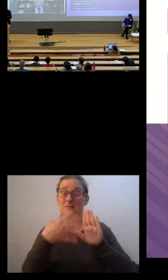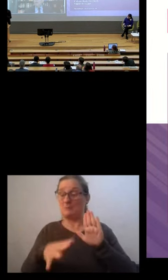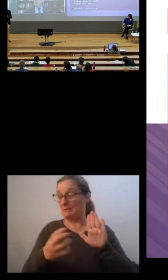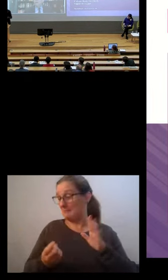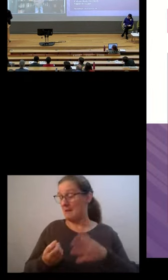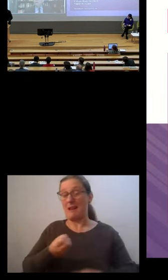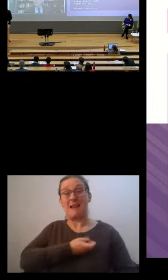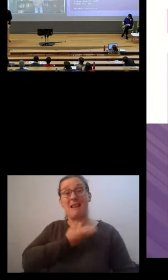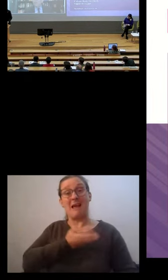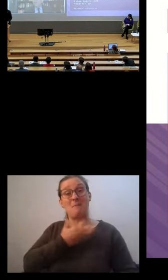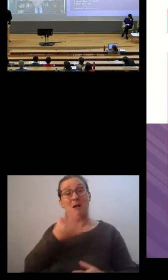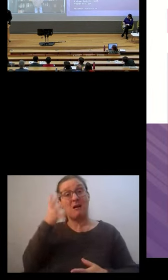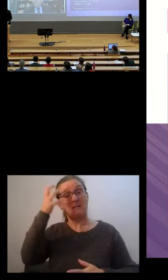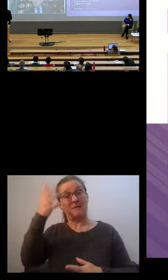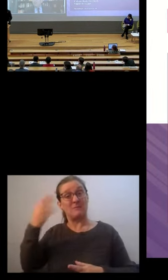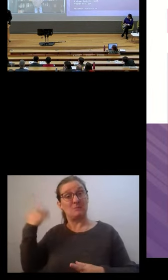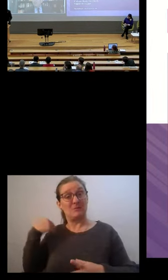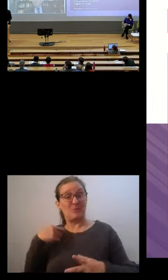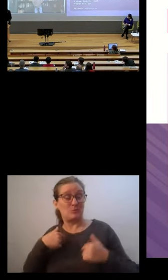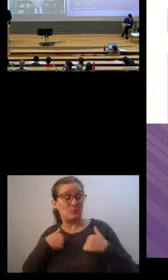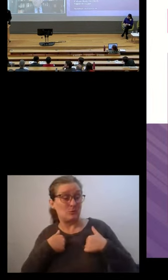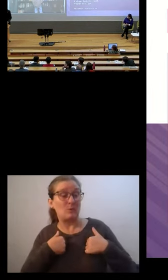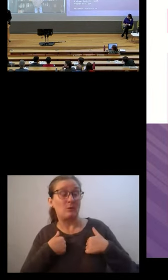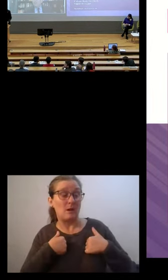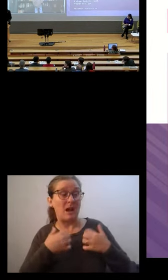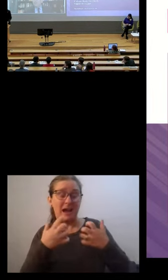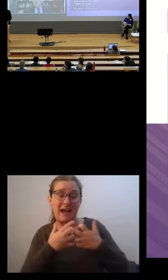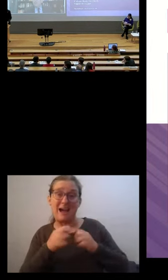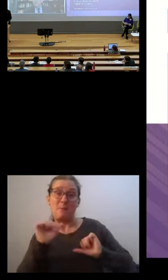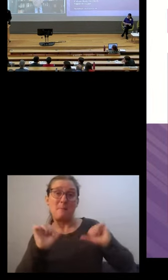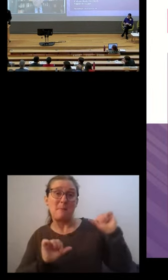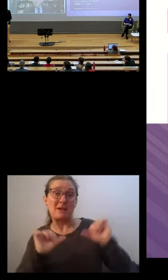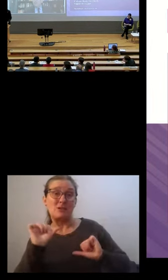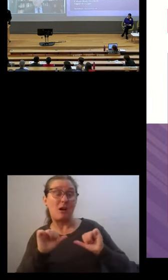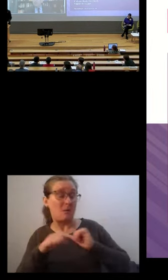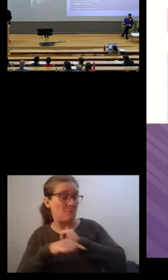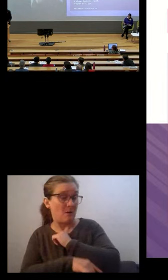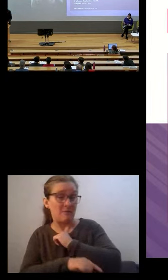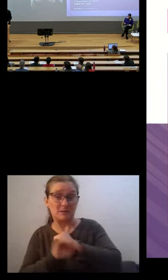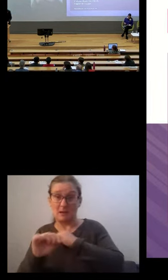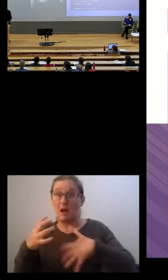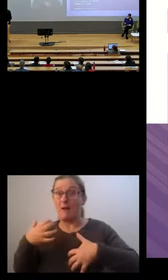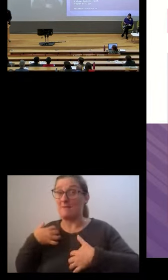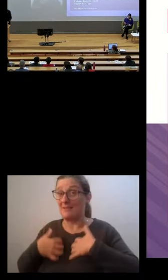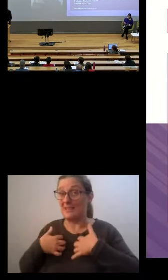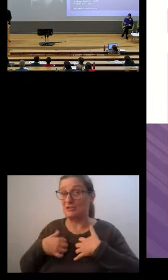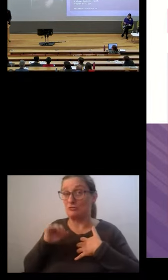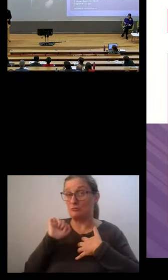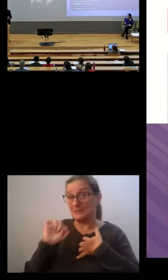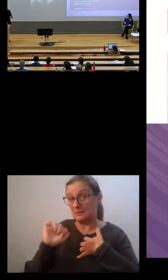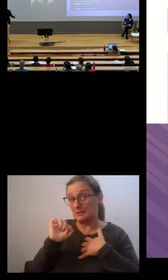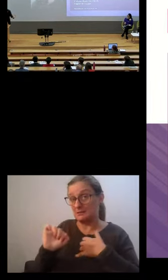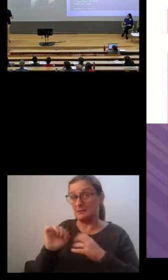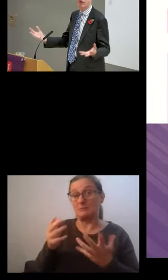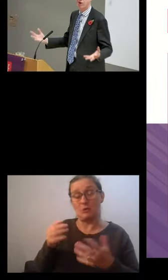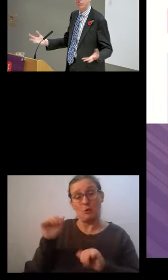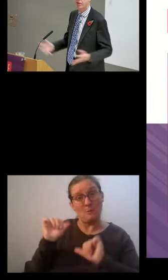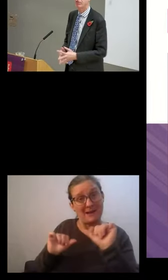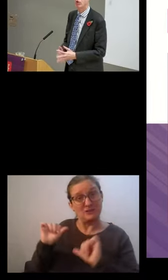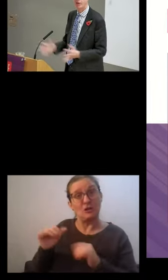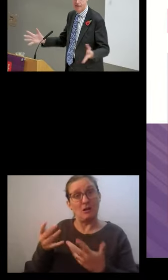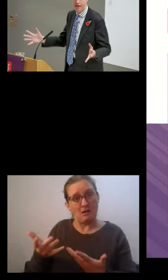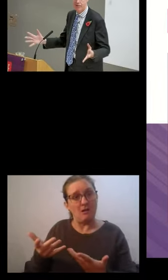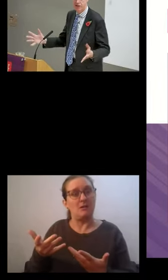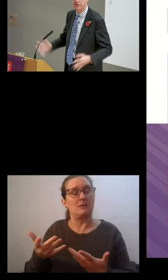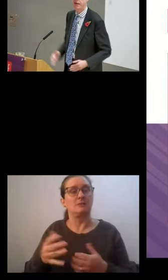I'm very interested in the subject of measurement of poverty that you touched on in your remarks. So I'm the Labour